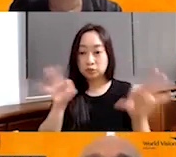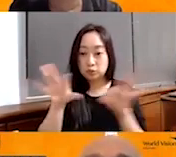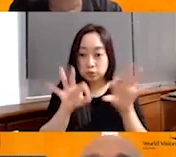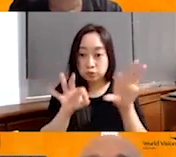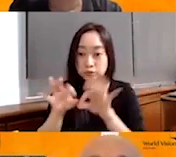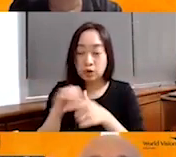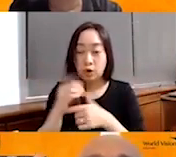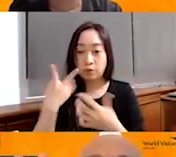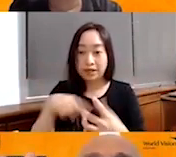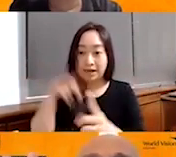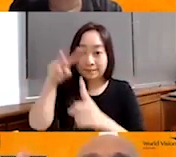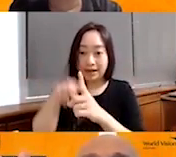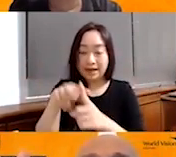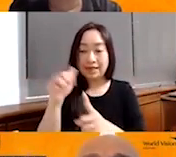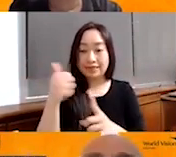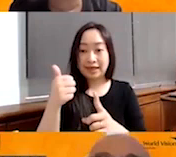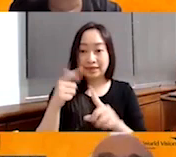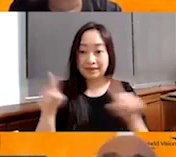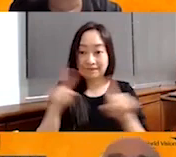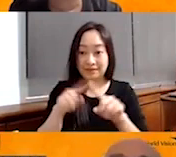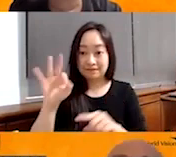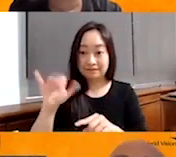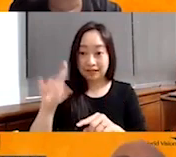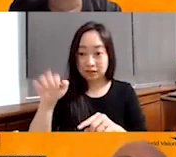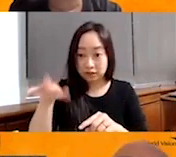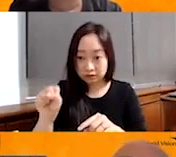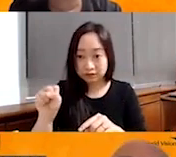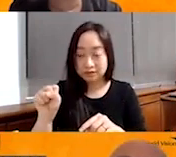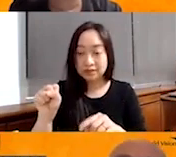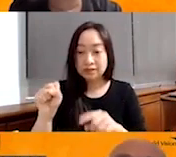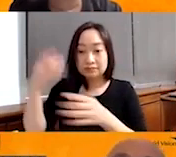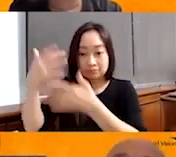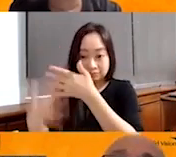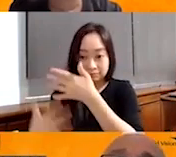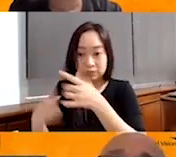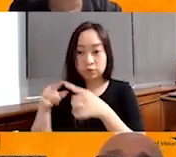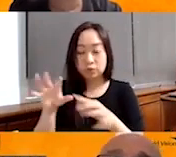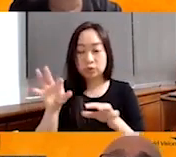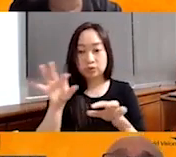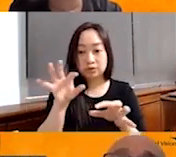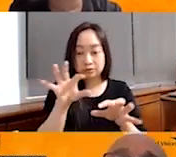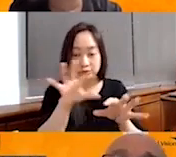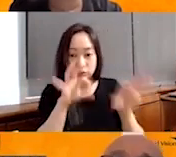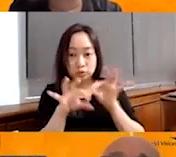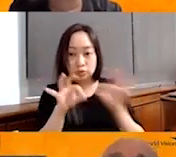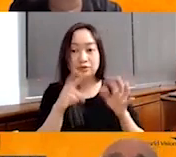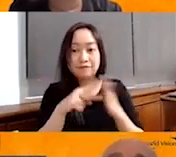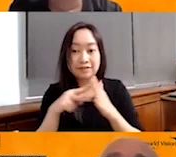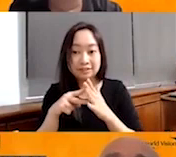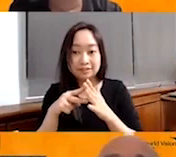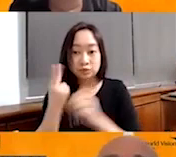applied 10 factors in order to select the villages by